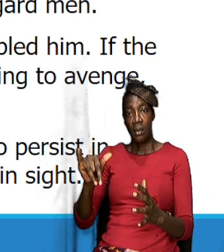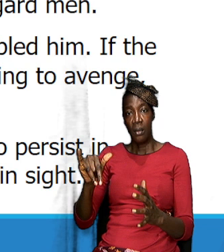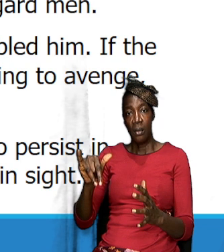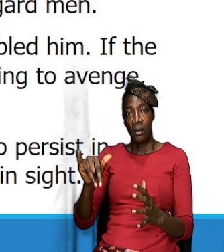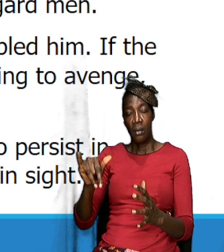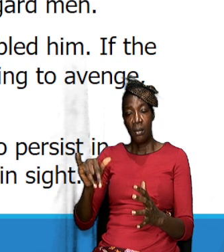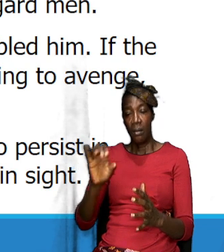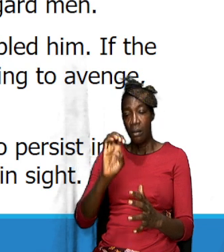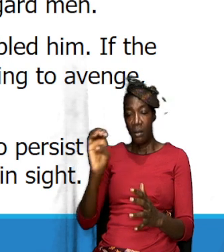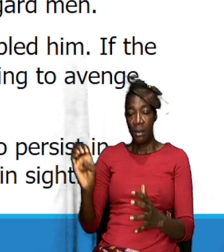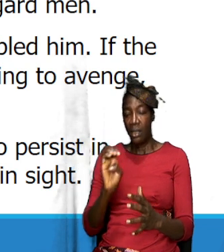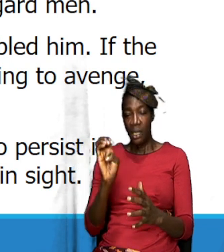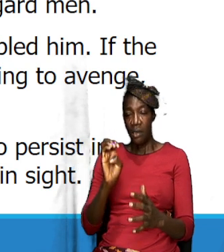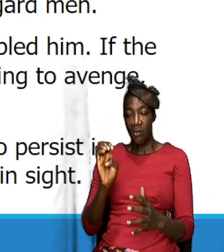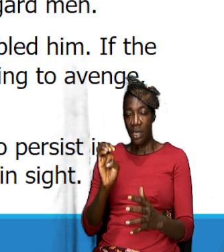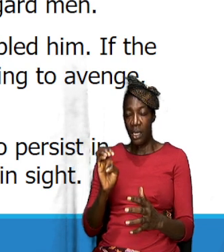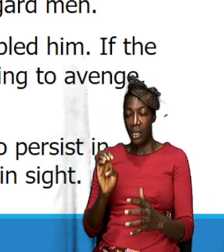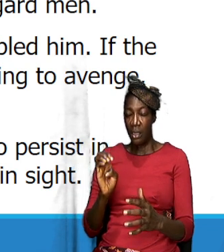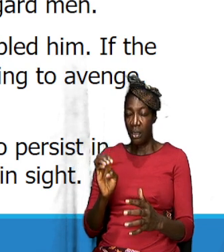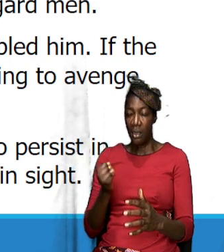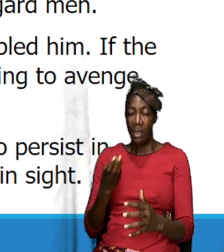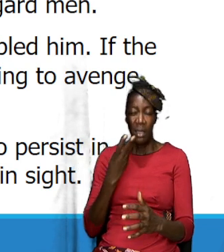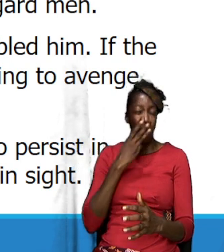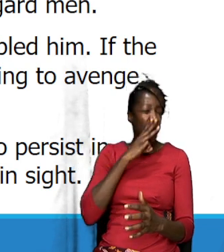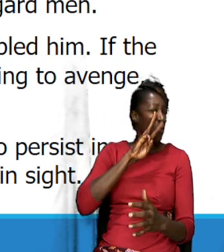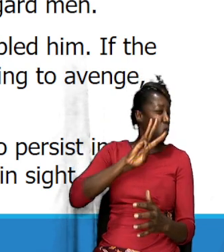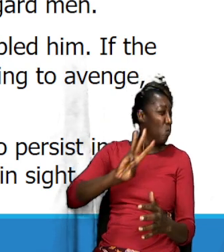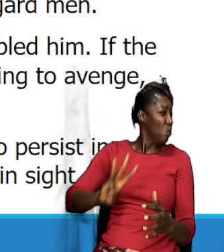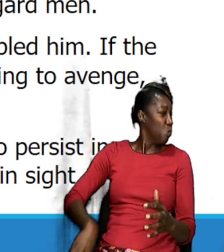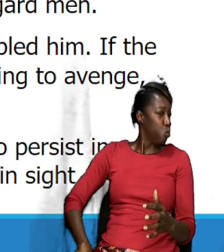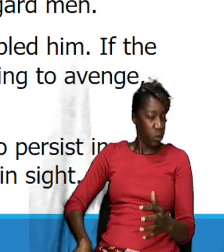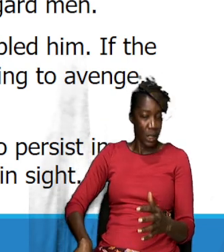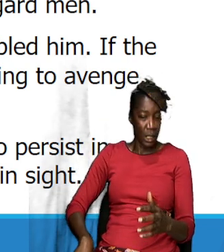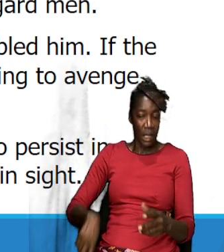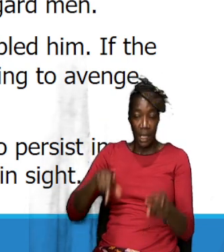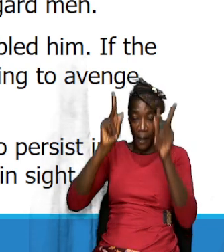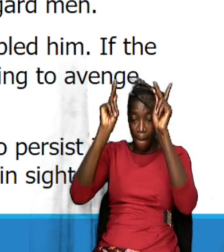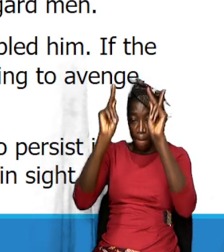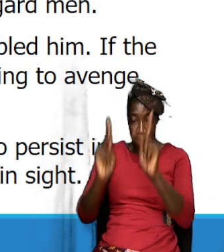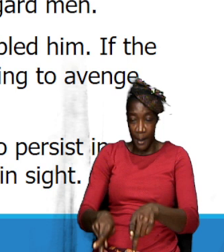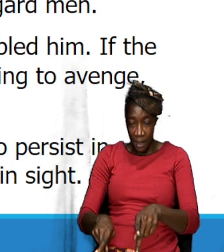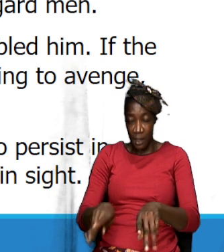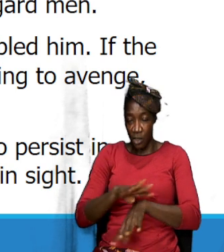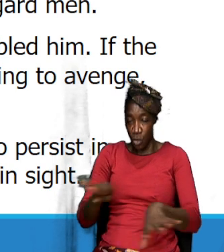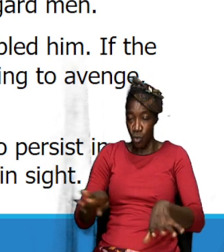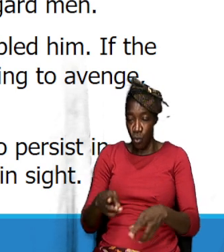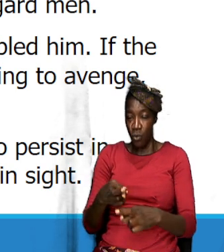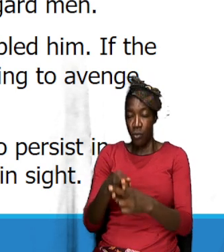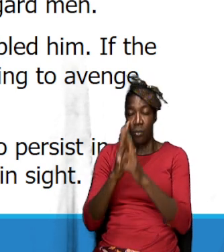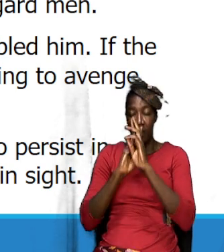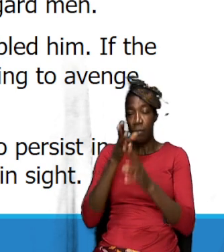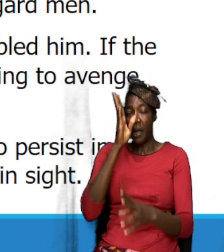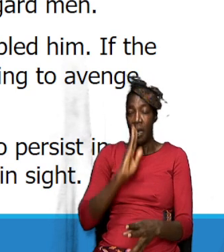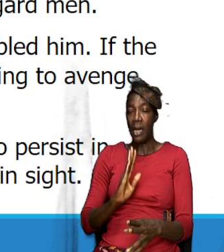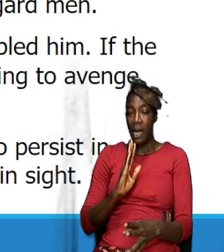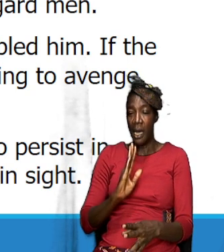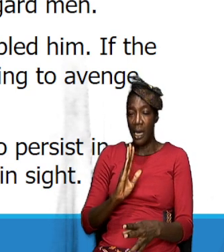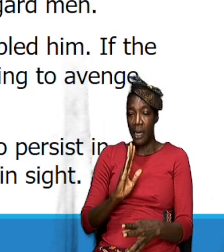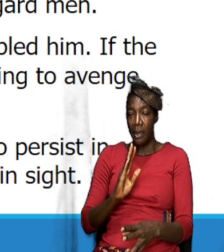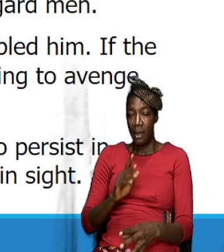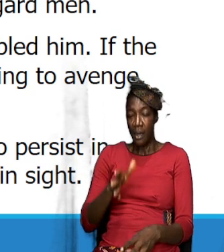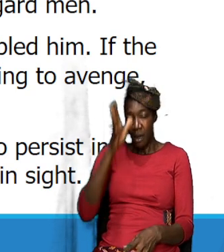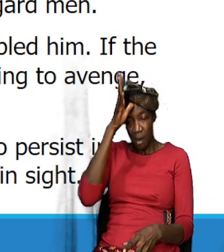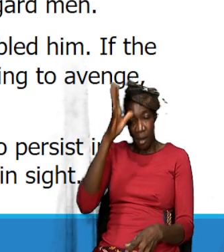even the worst of persons a person that fear not God no regard